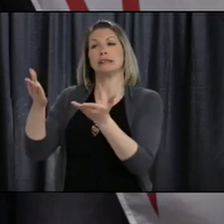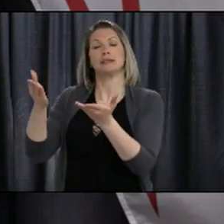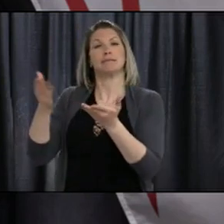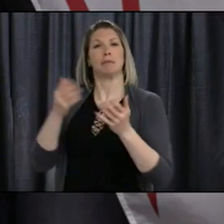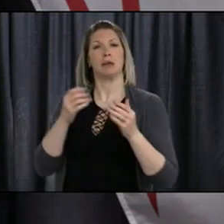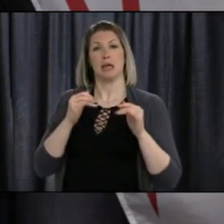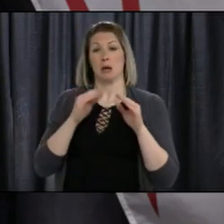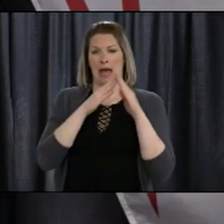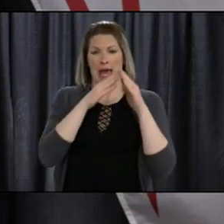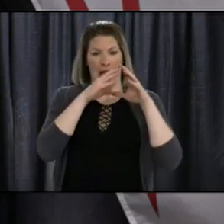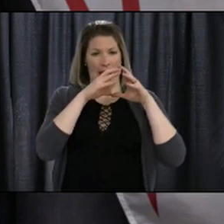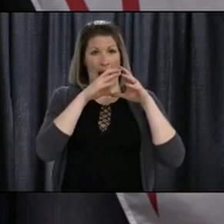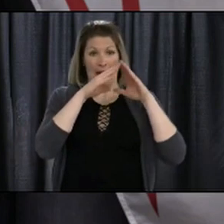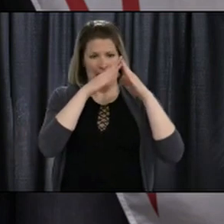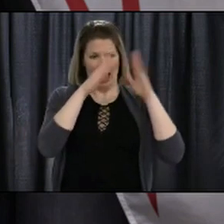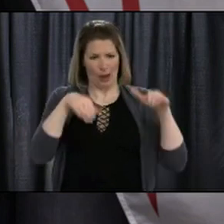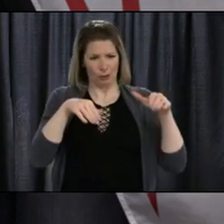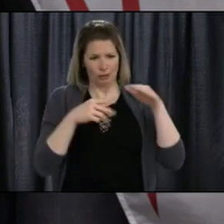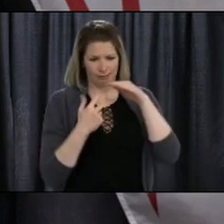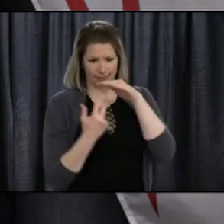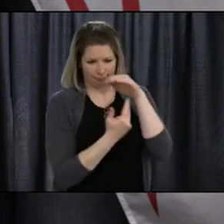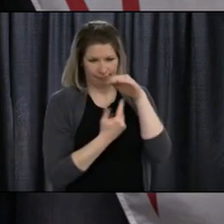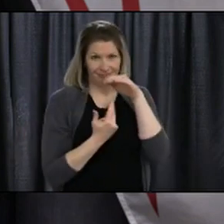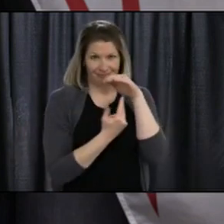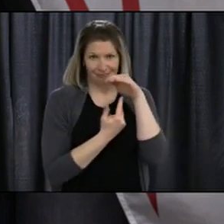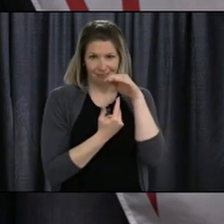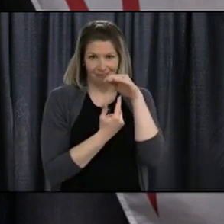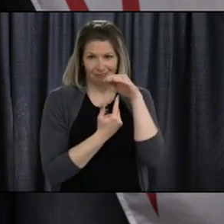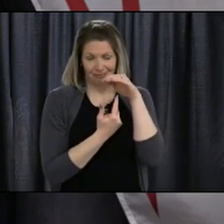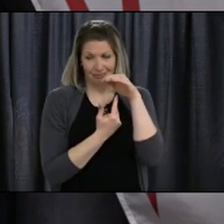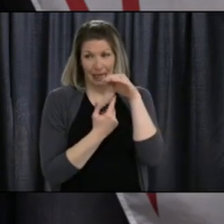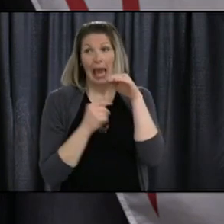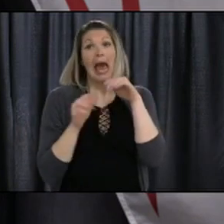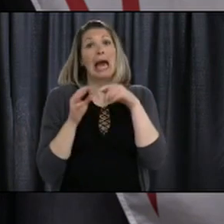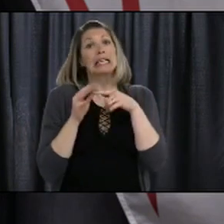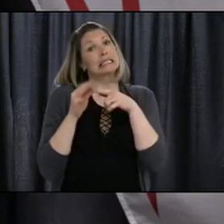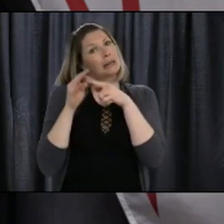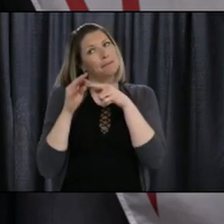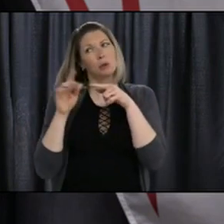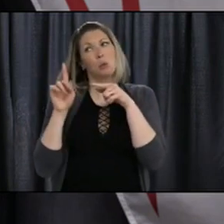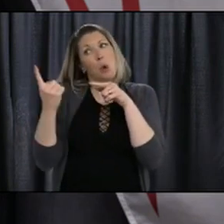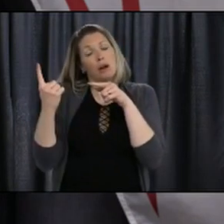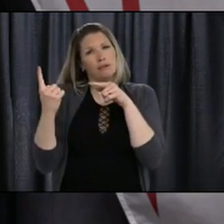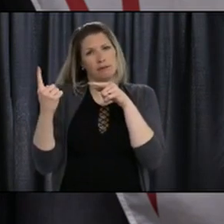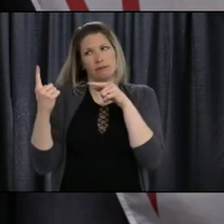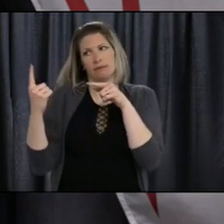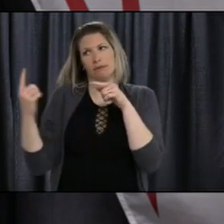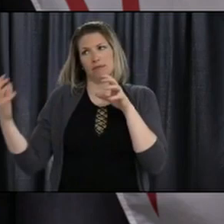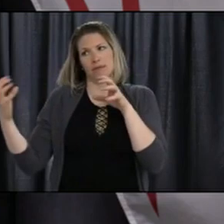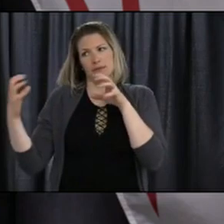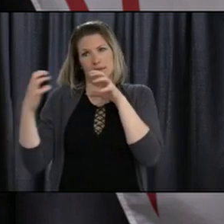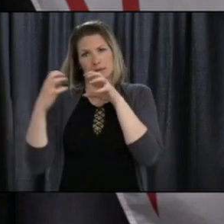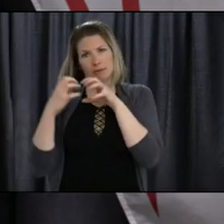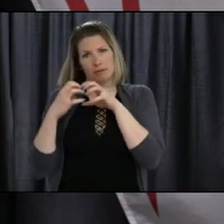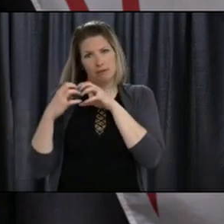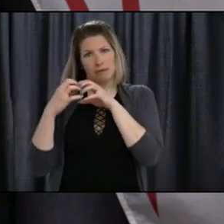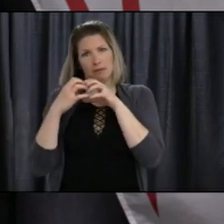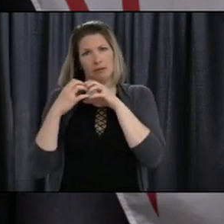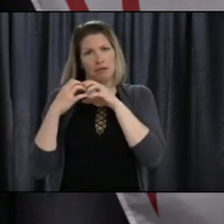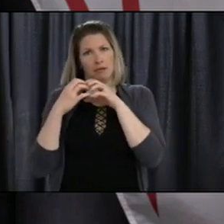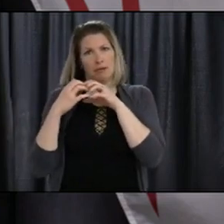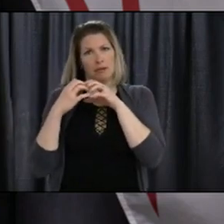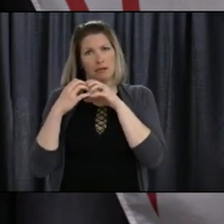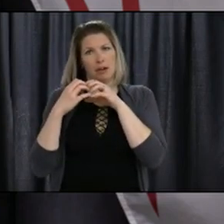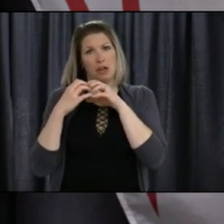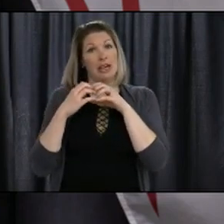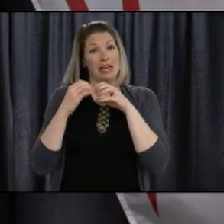go outside of that. Certainly while you're within your bubble, you can have a backyard barbecue with the people in your